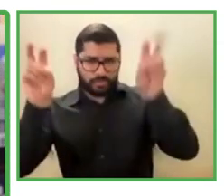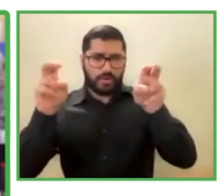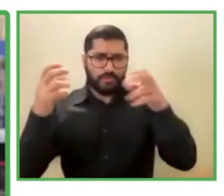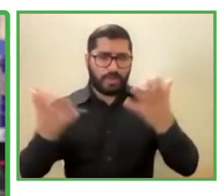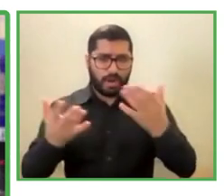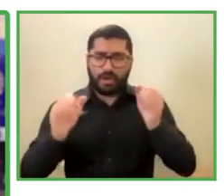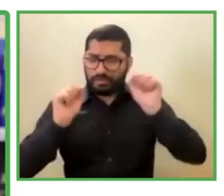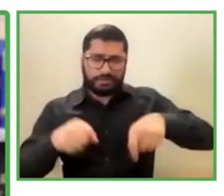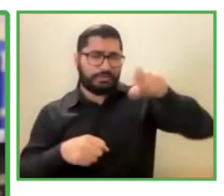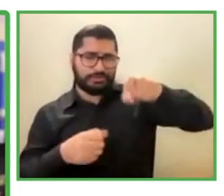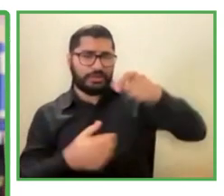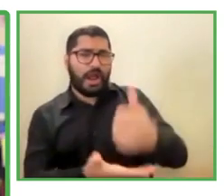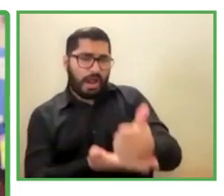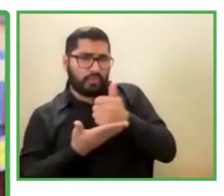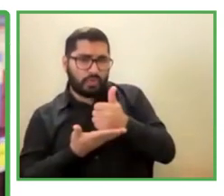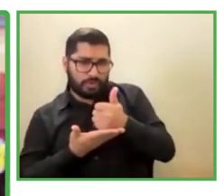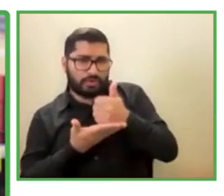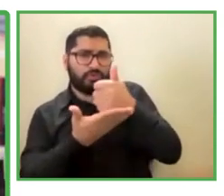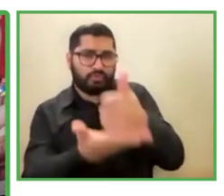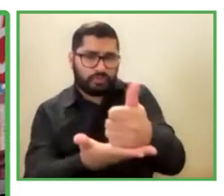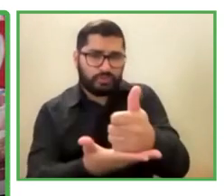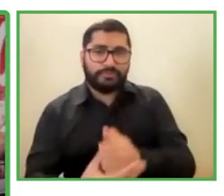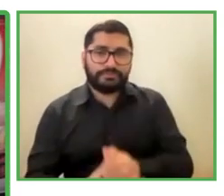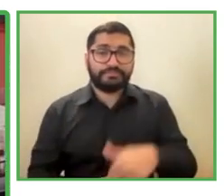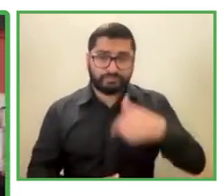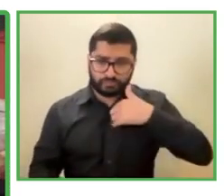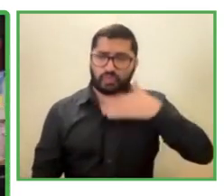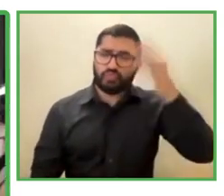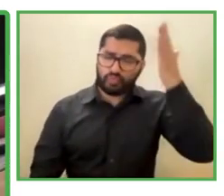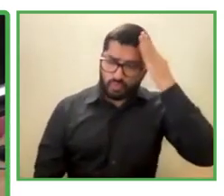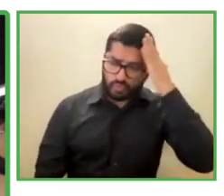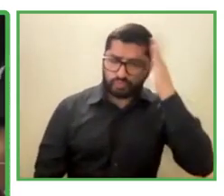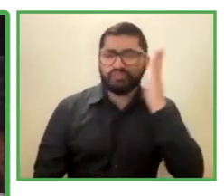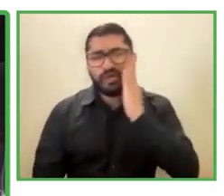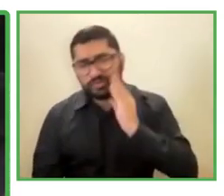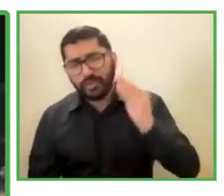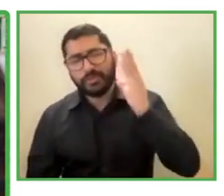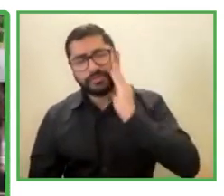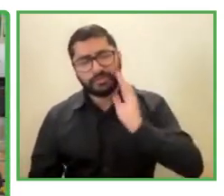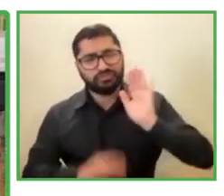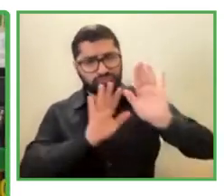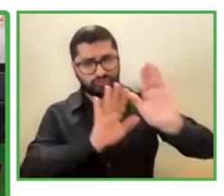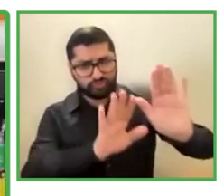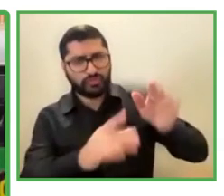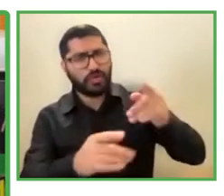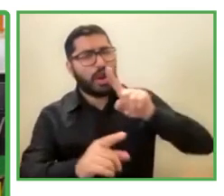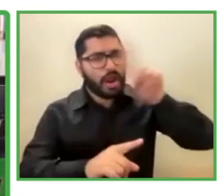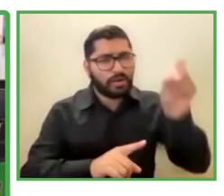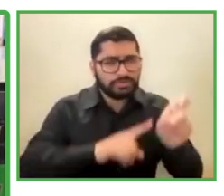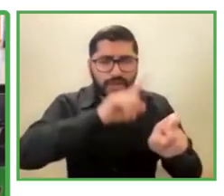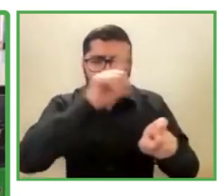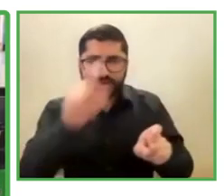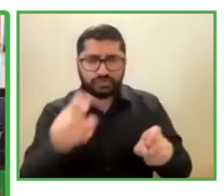something like that, I feel with the trust of reaching somebody without fear.